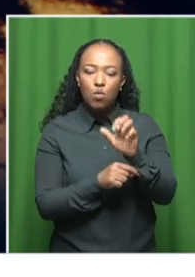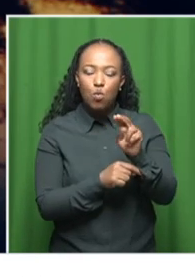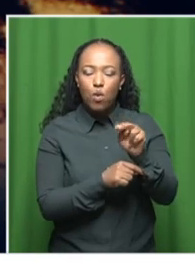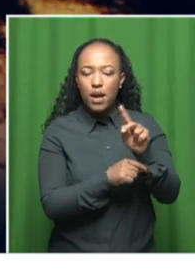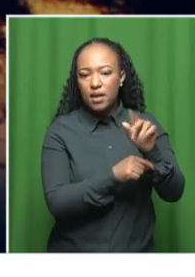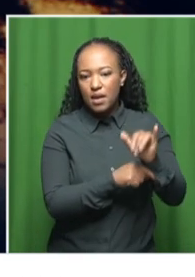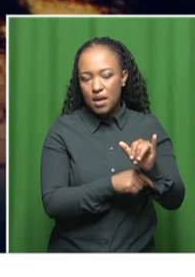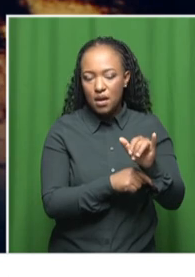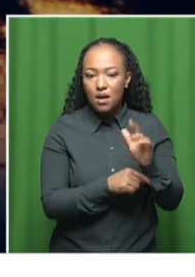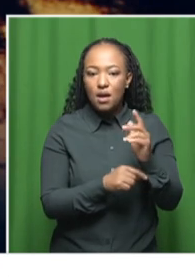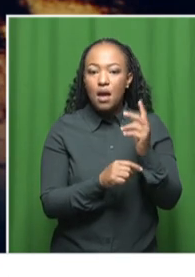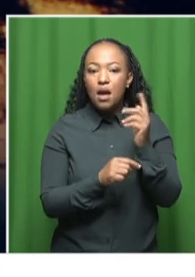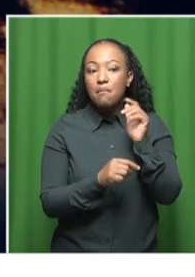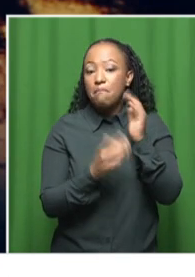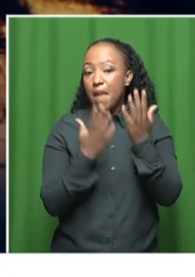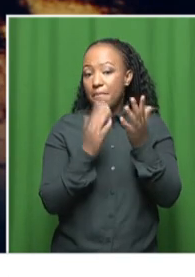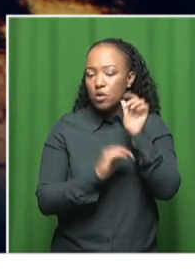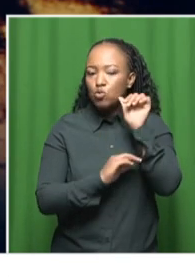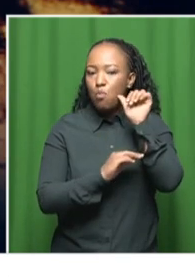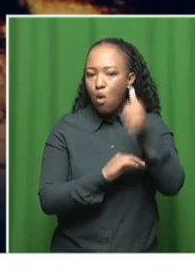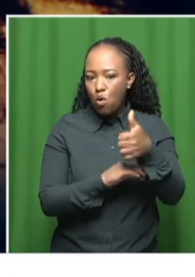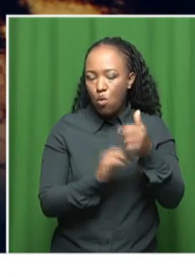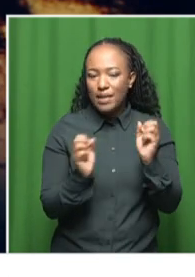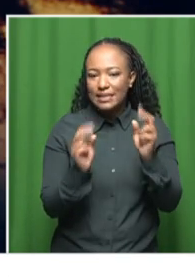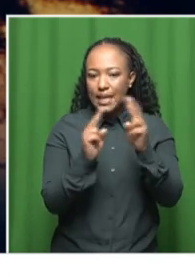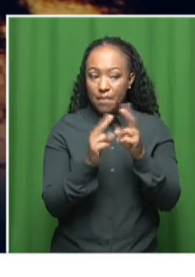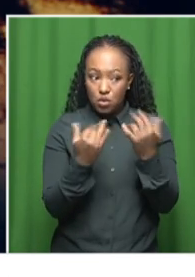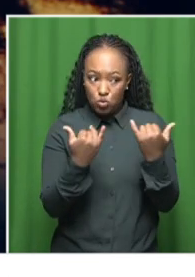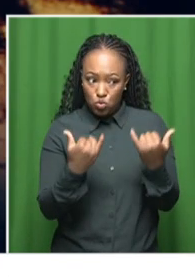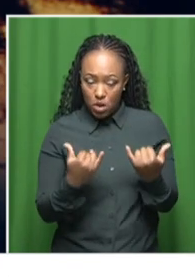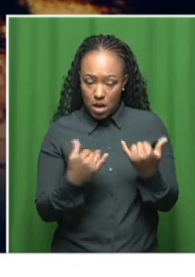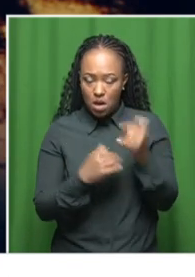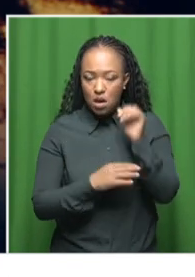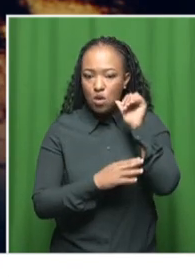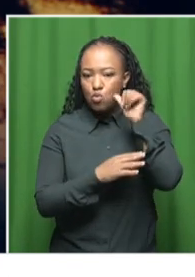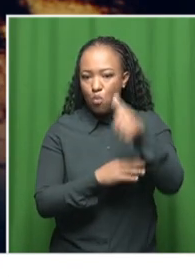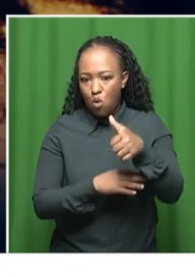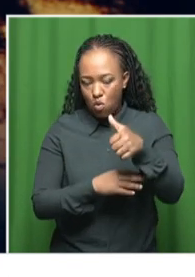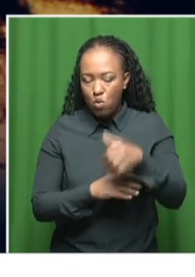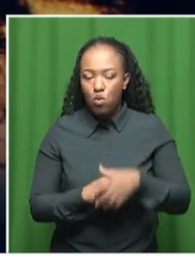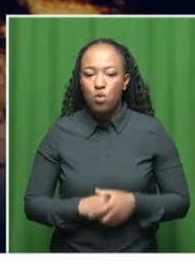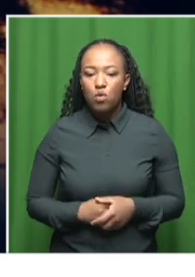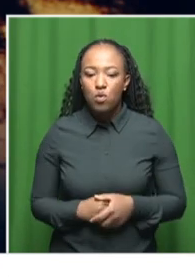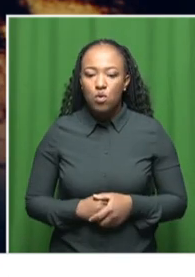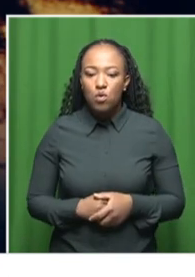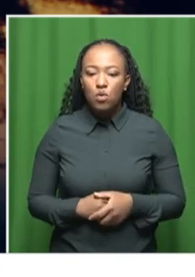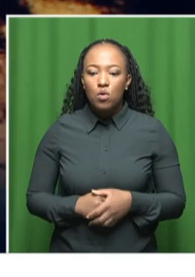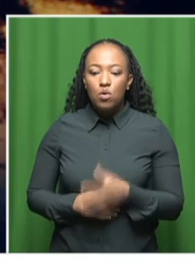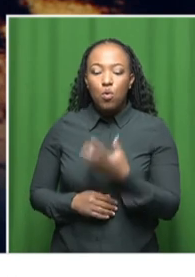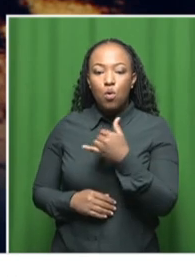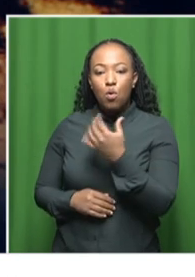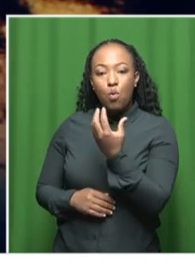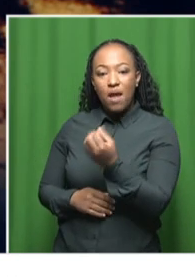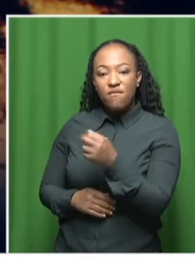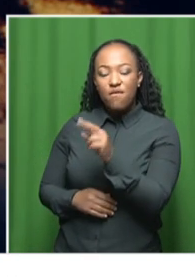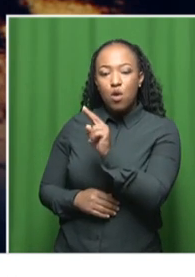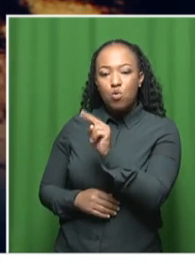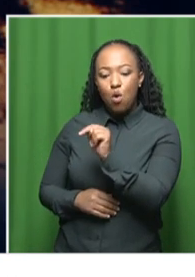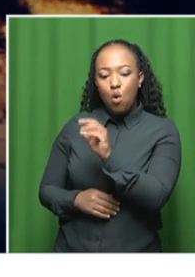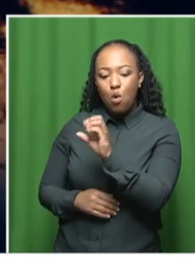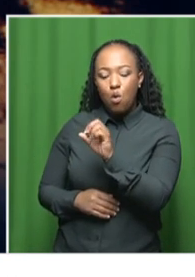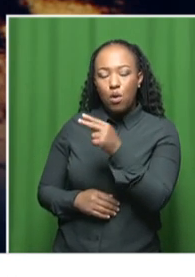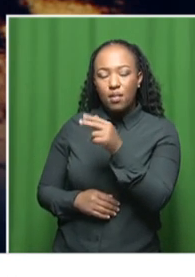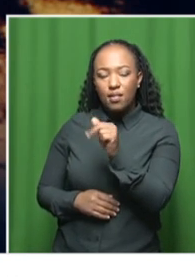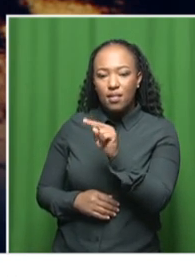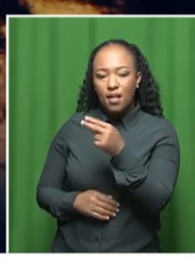can try again with Wendy tomorrow, because the summit takes place today and tomorrow. But we still have Nontlantla's Kosana, and I